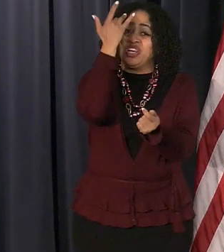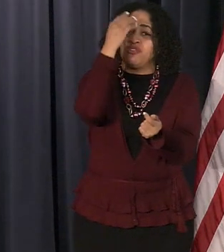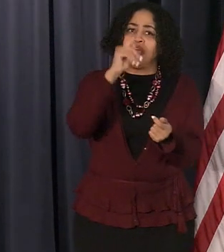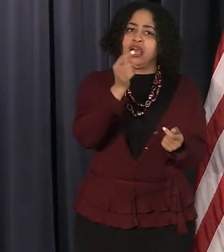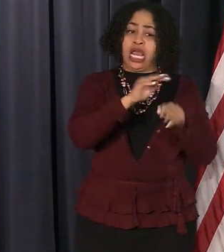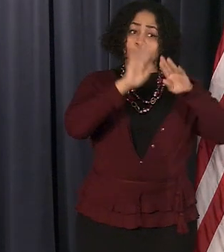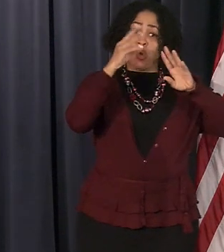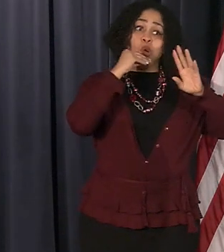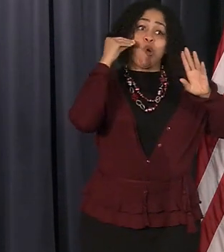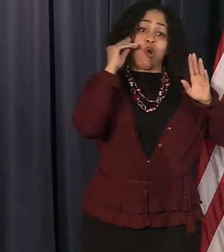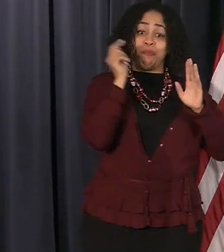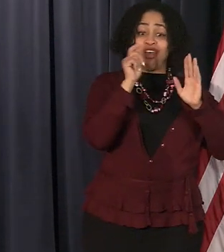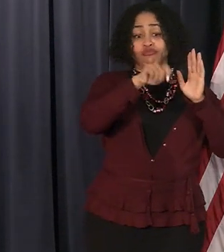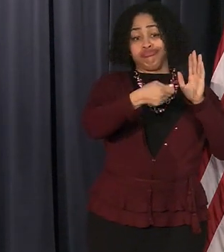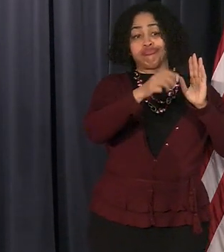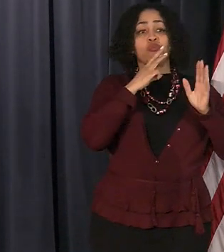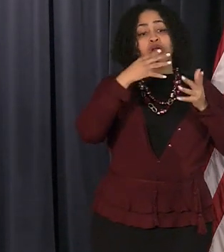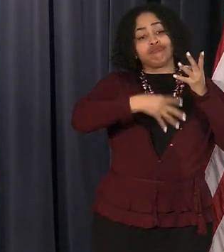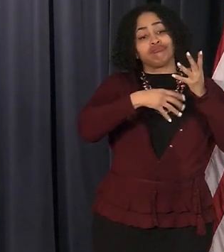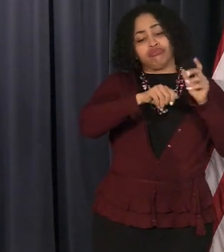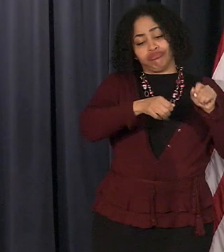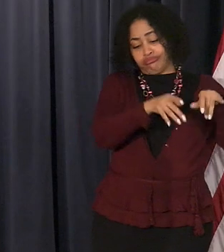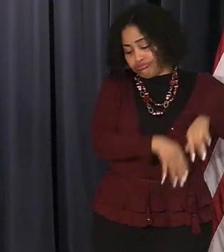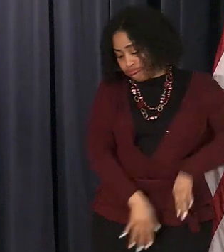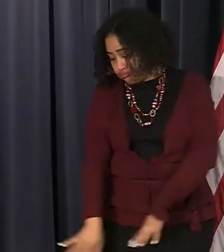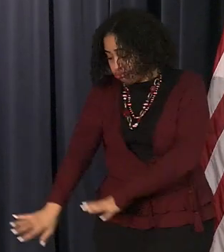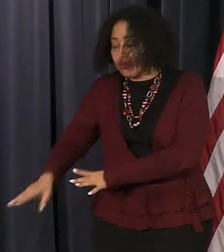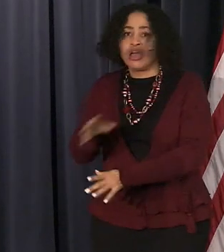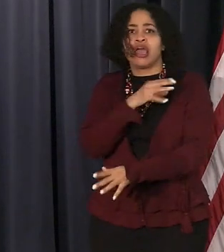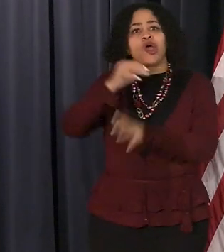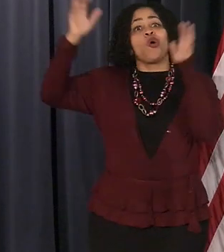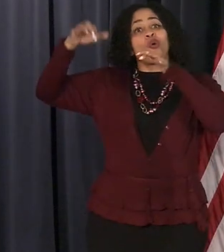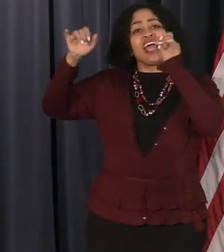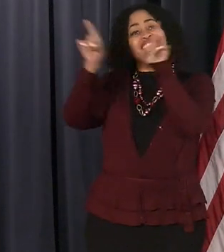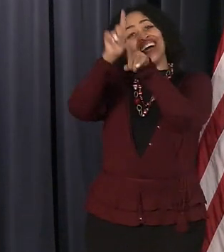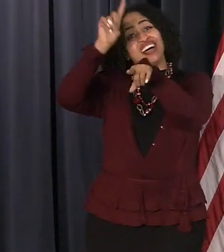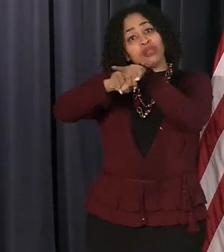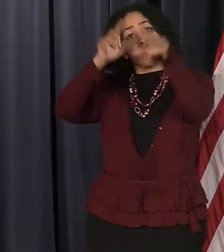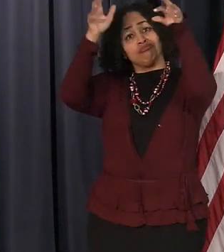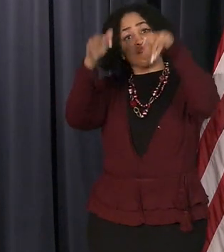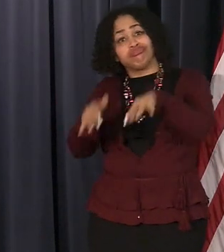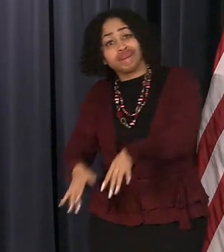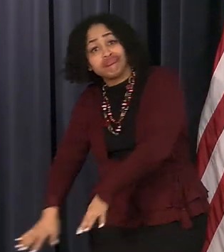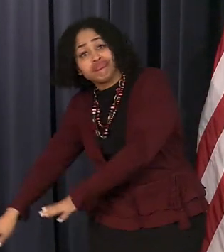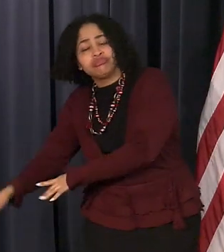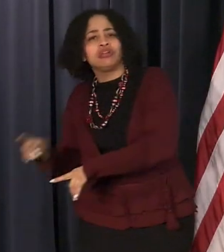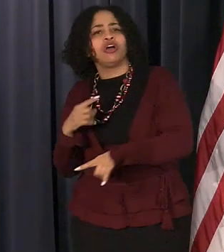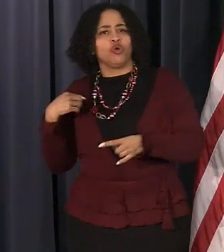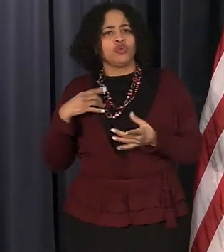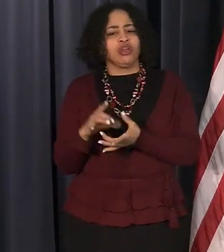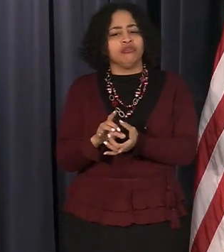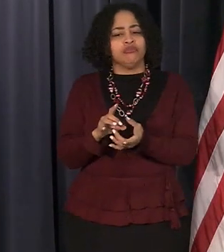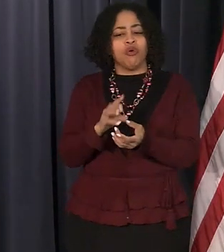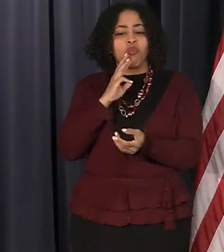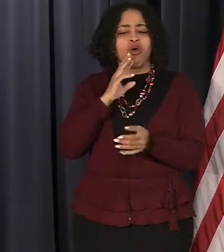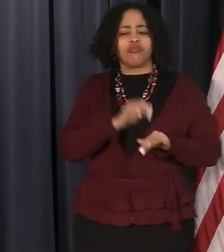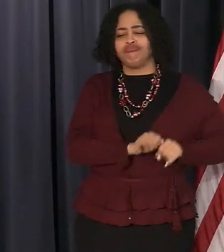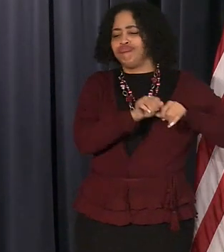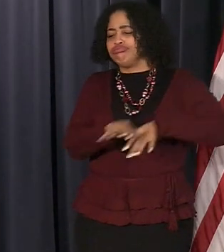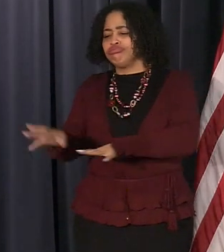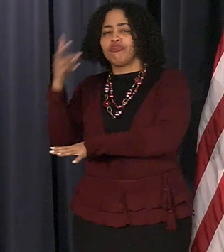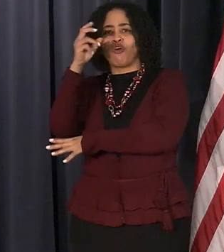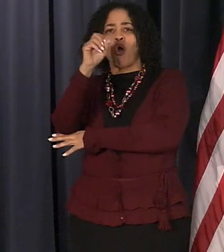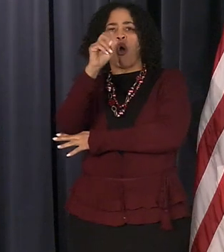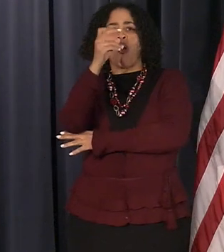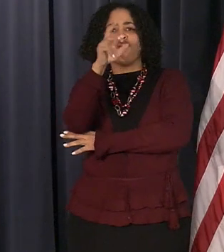pipes and at first we release it out uh primarily into the detroit river but also some other overflow locations